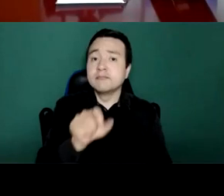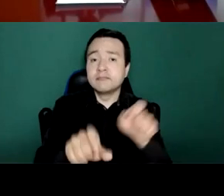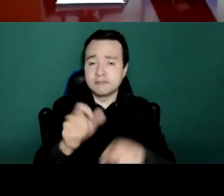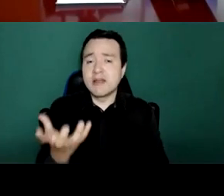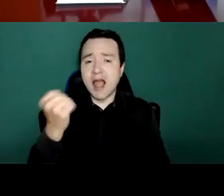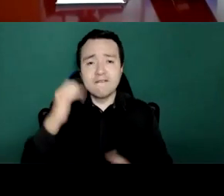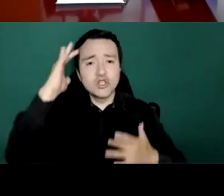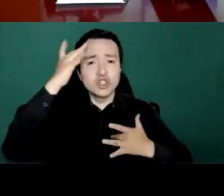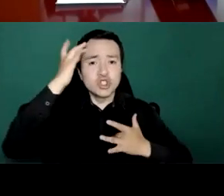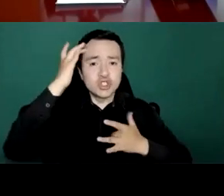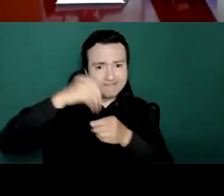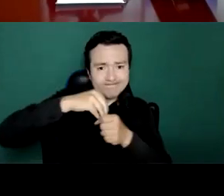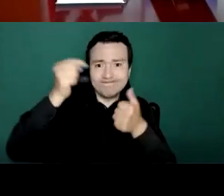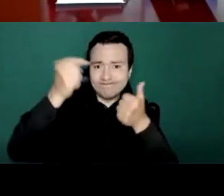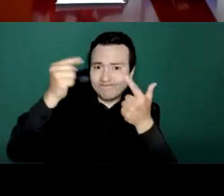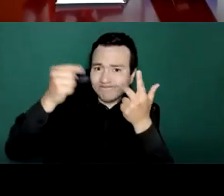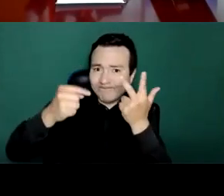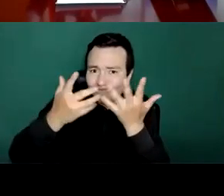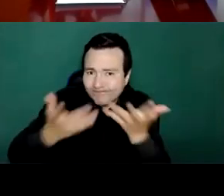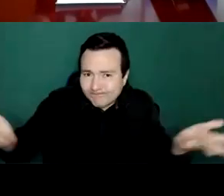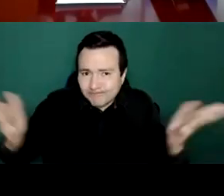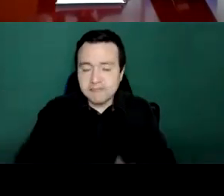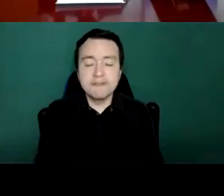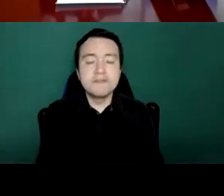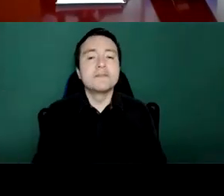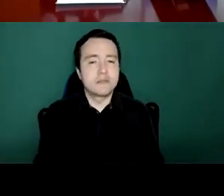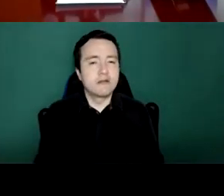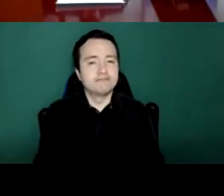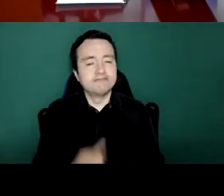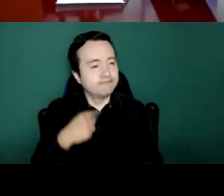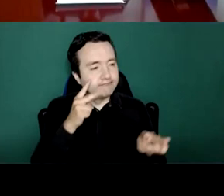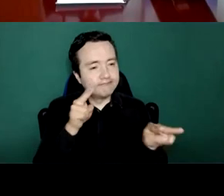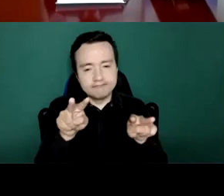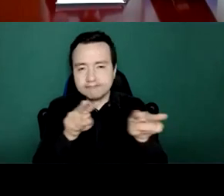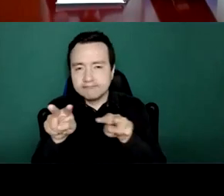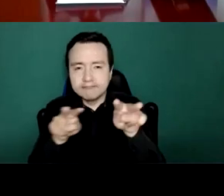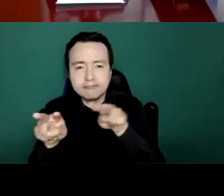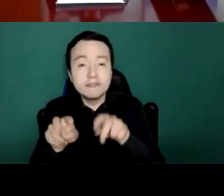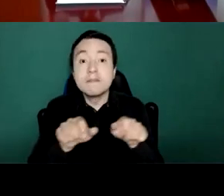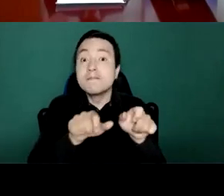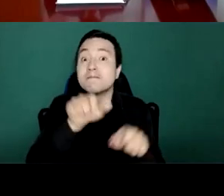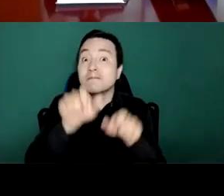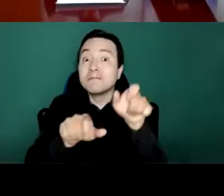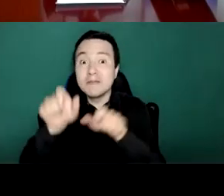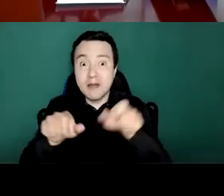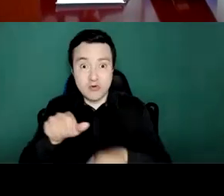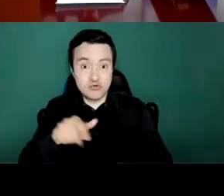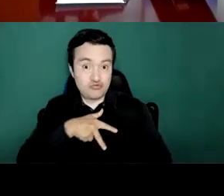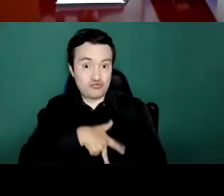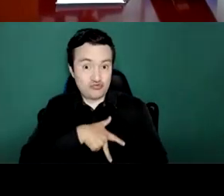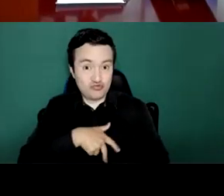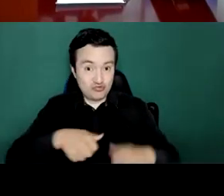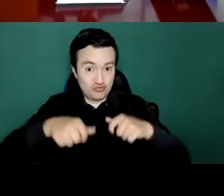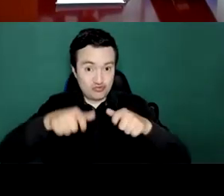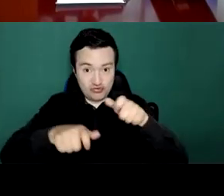the lowest socioeconomic groups across the world do not engage in health-seeking behavior. Because Maslow's